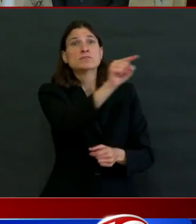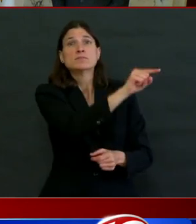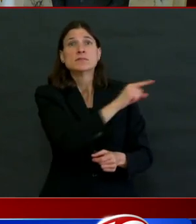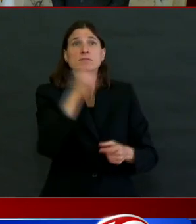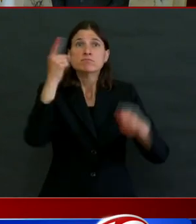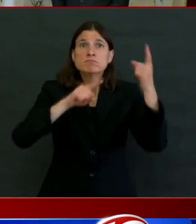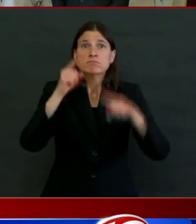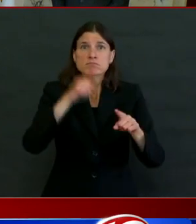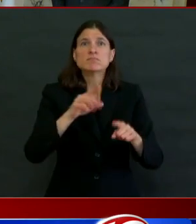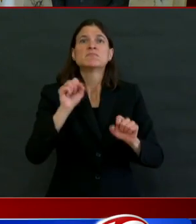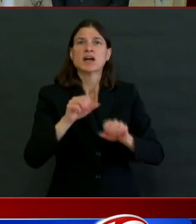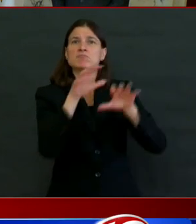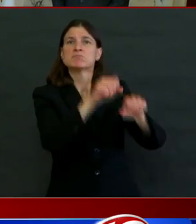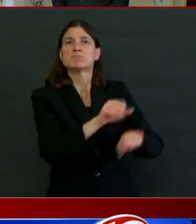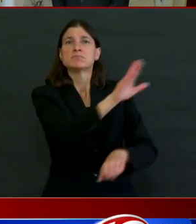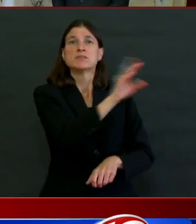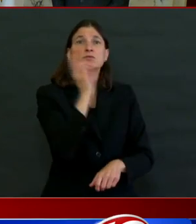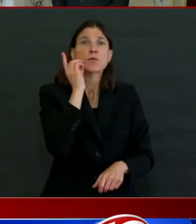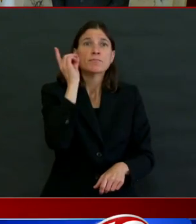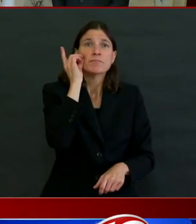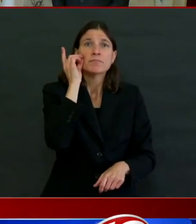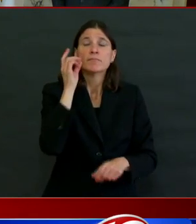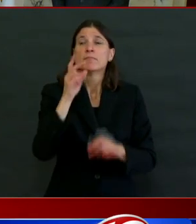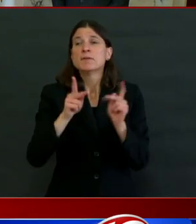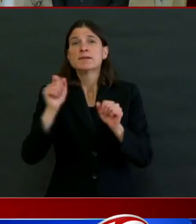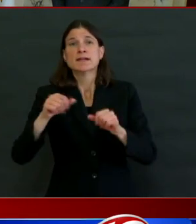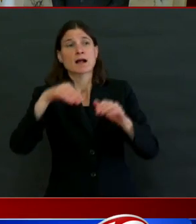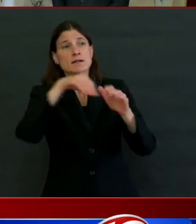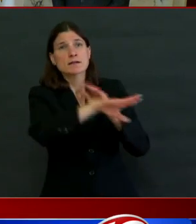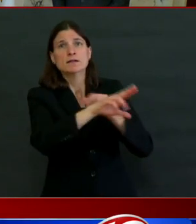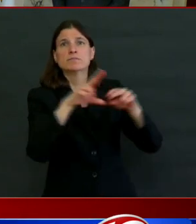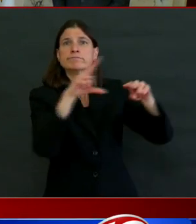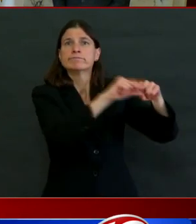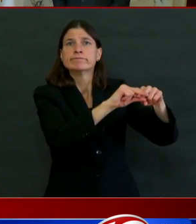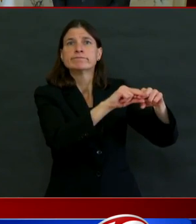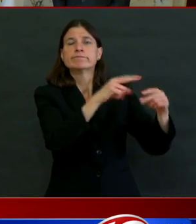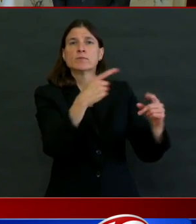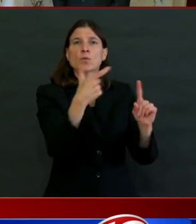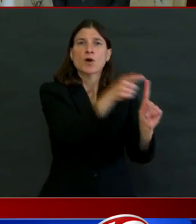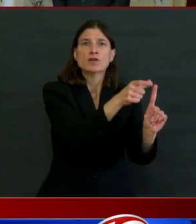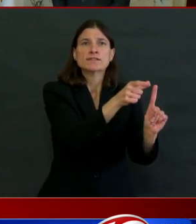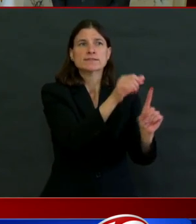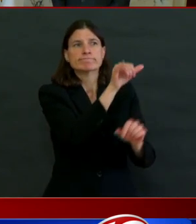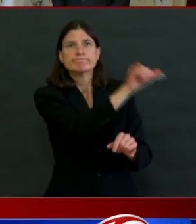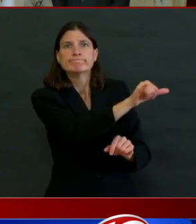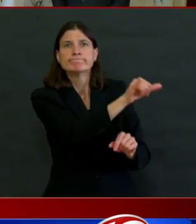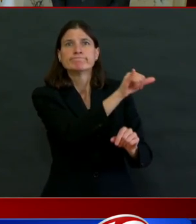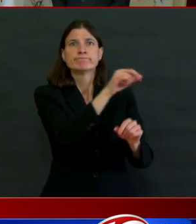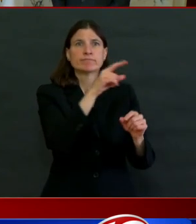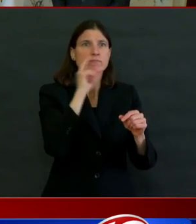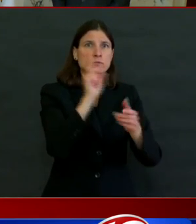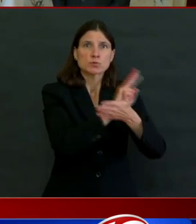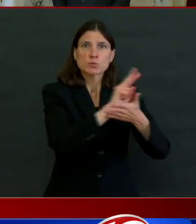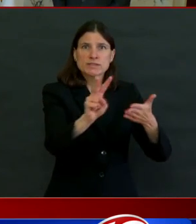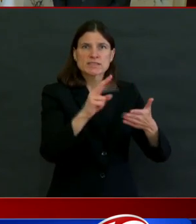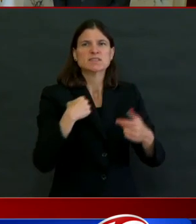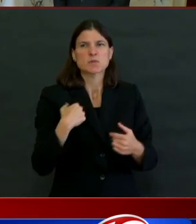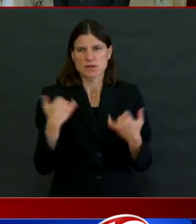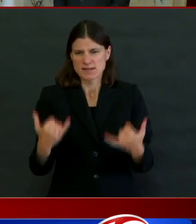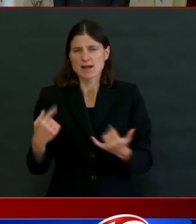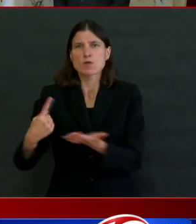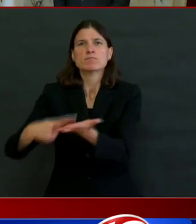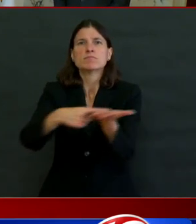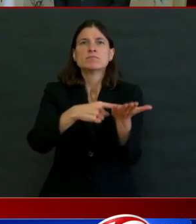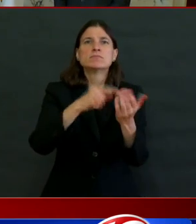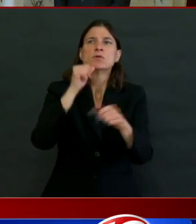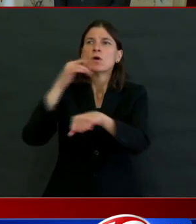their dormitories for that but also really for healthcare workers. So if you're a healthcare worker